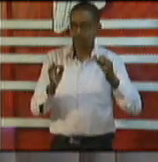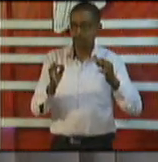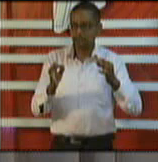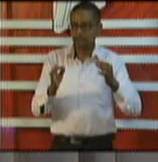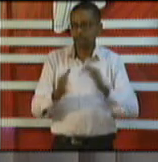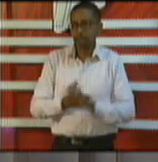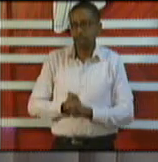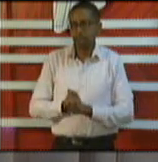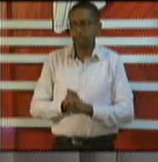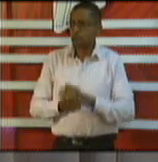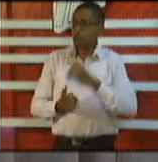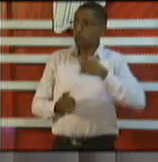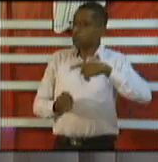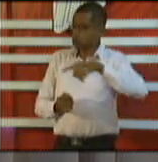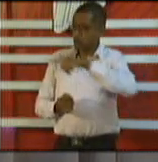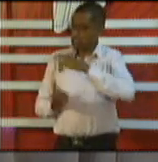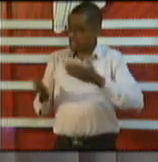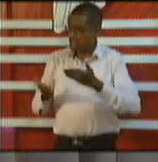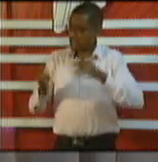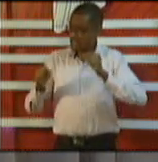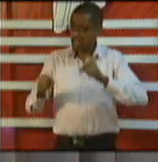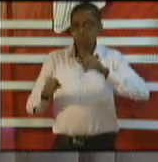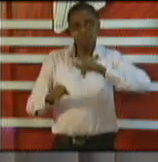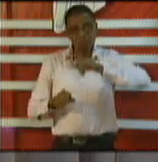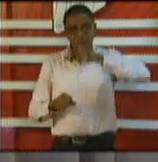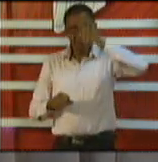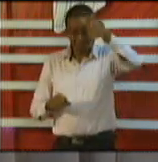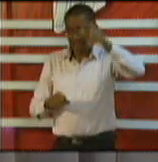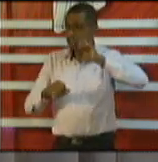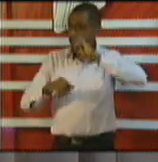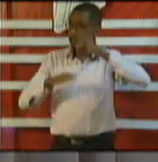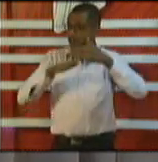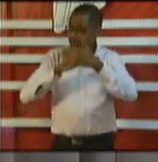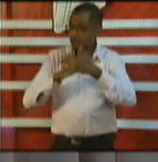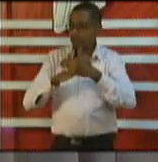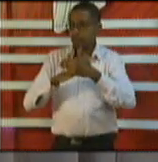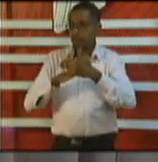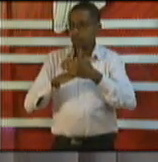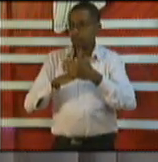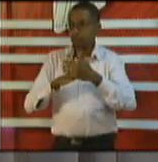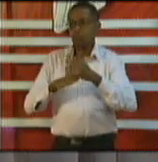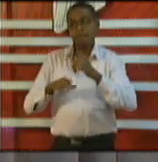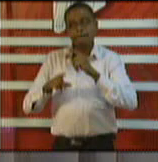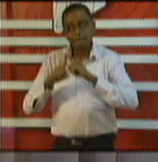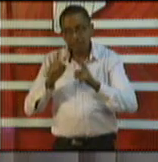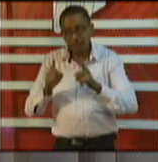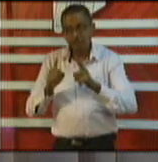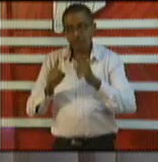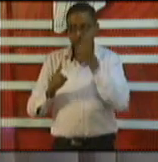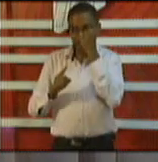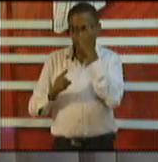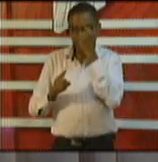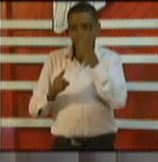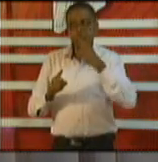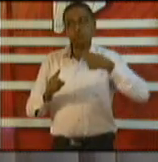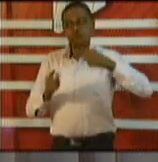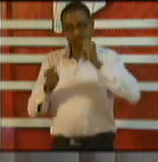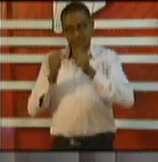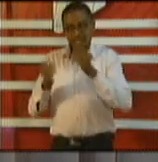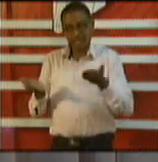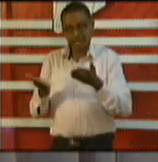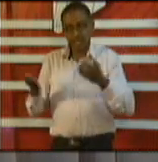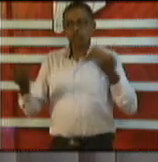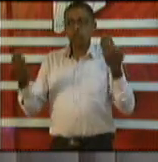use that as a springboard into trinidad and tobago and once our borders are closed you will continue to have to apply for an exemption and we are